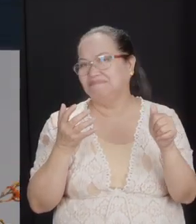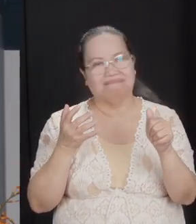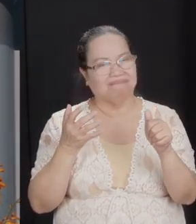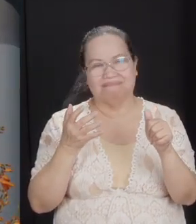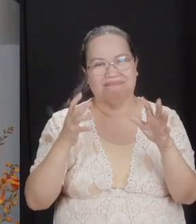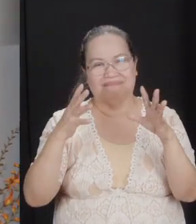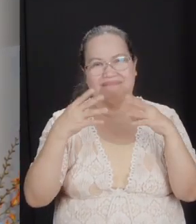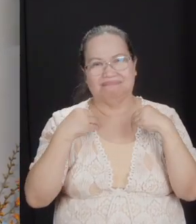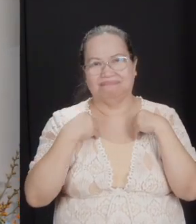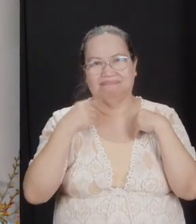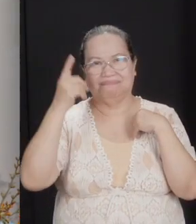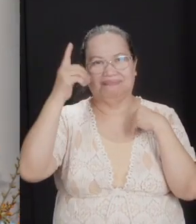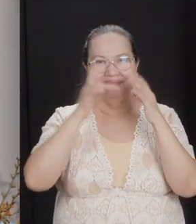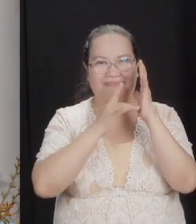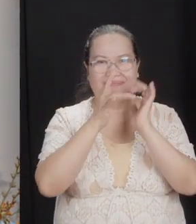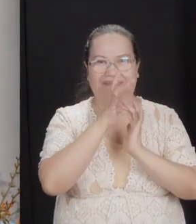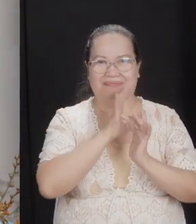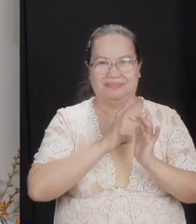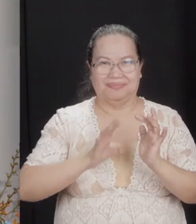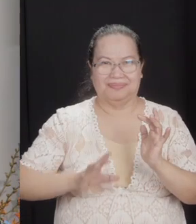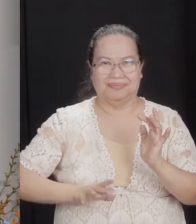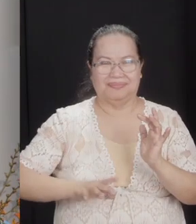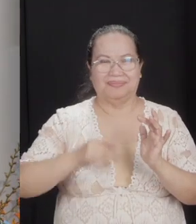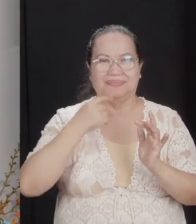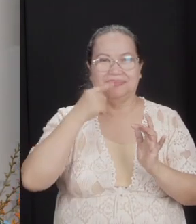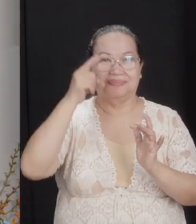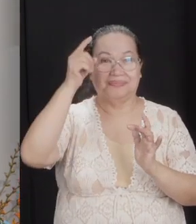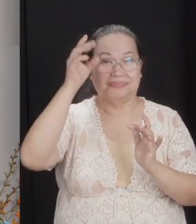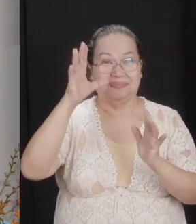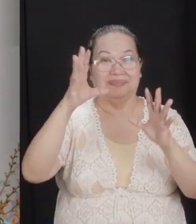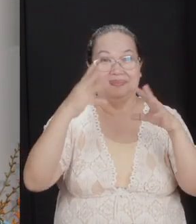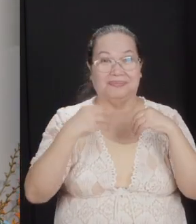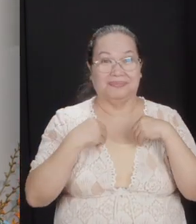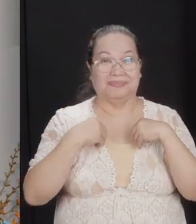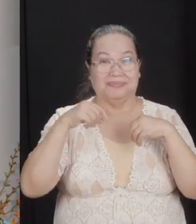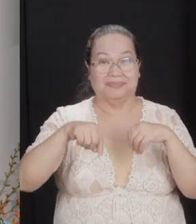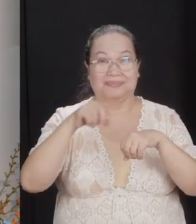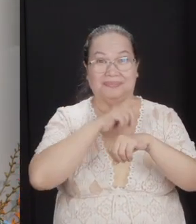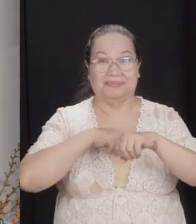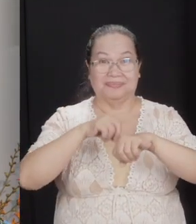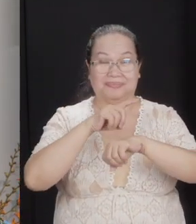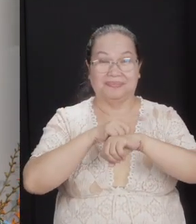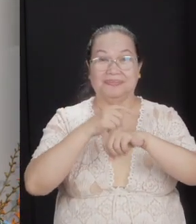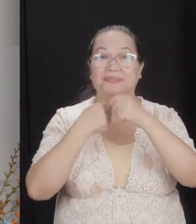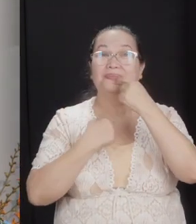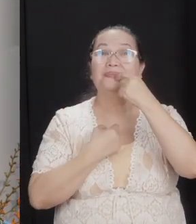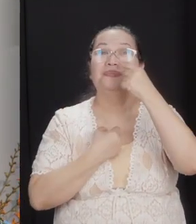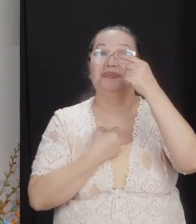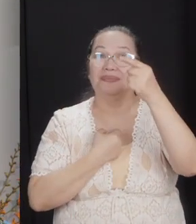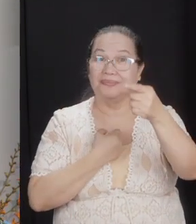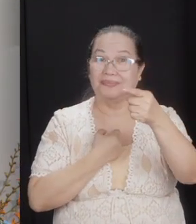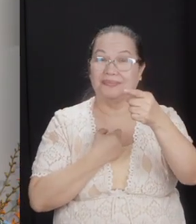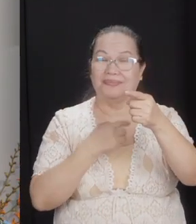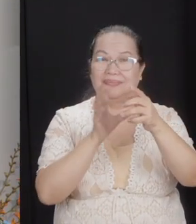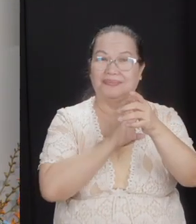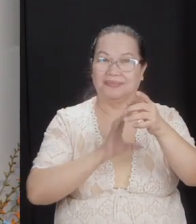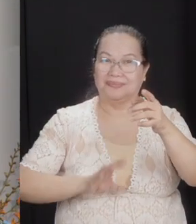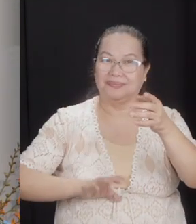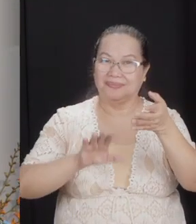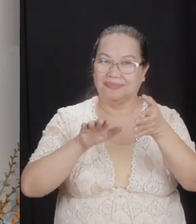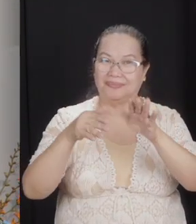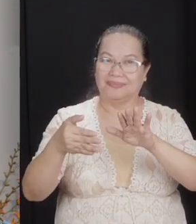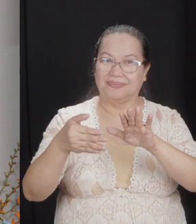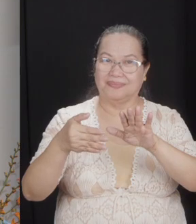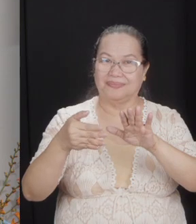Christ. The only way God will accept us in his kingdom is if we say, Christ died on the cross